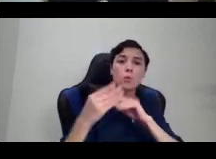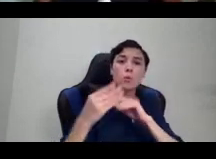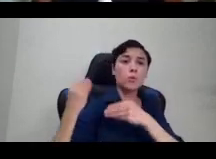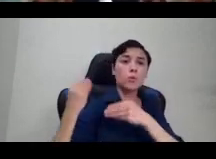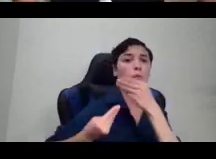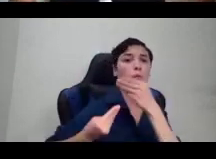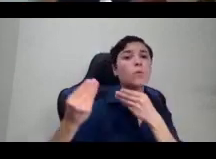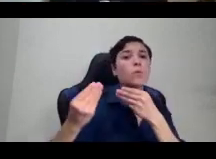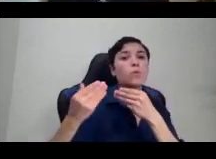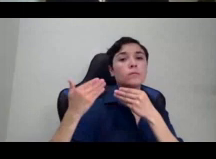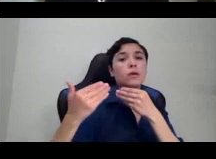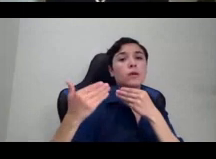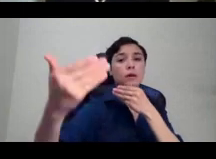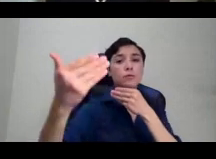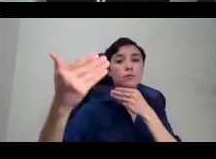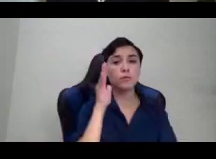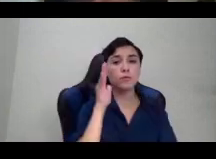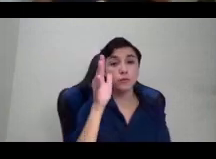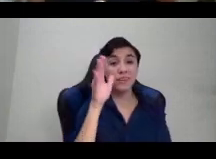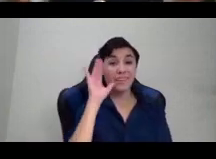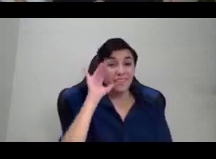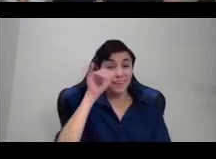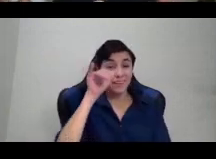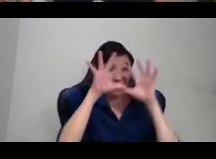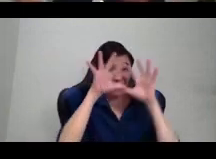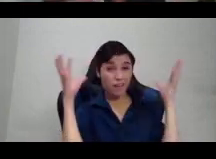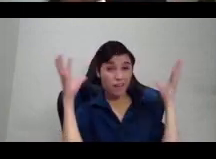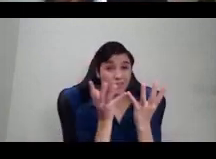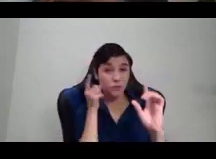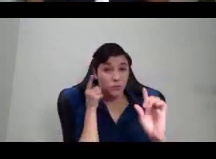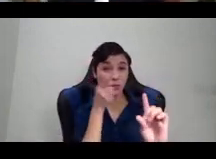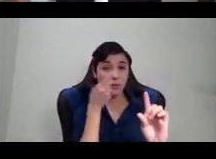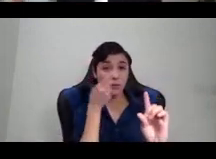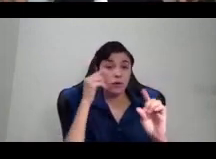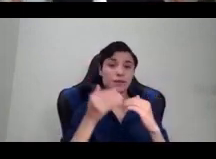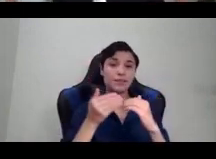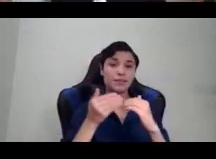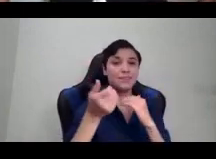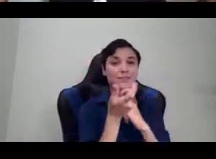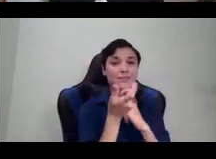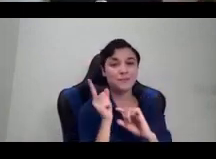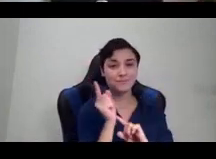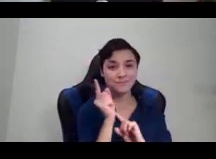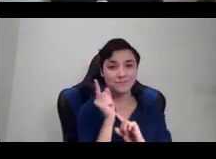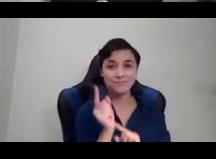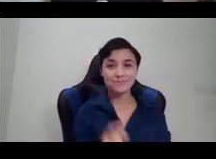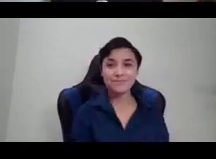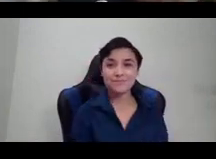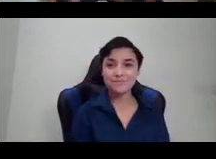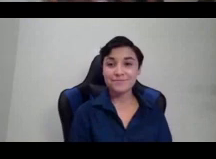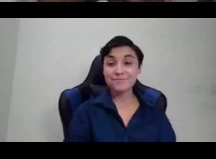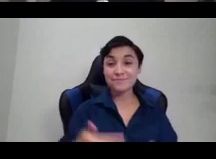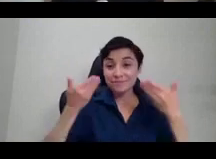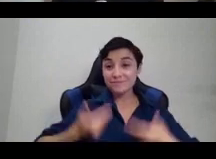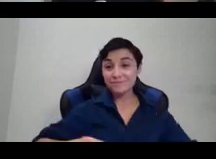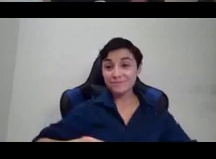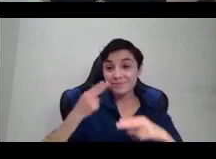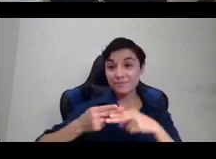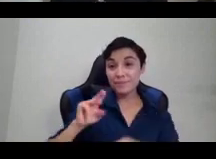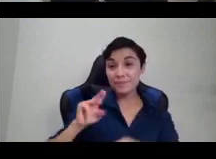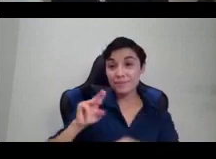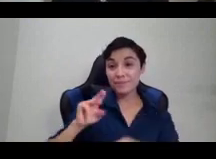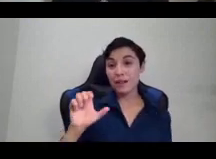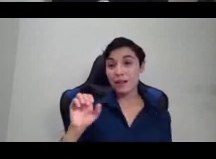That's the point of this whole next few minutes. So my name is Malcolm Shanks.